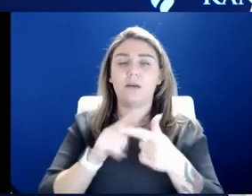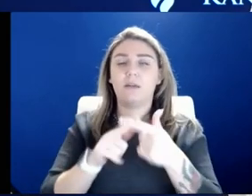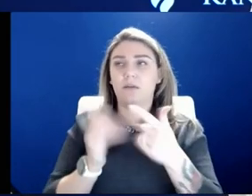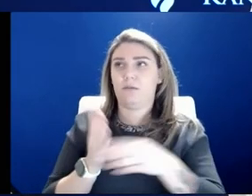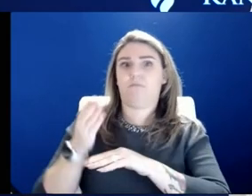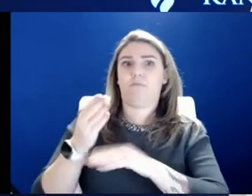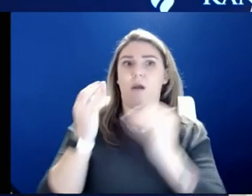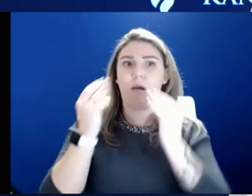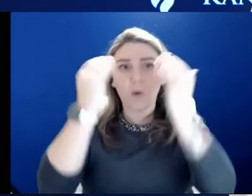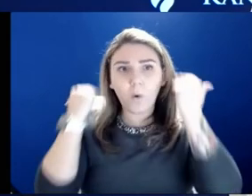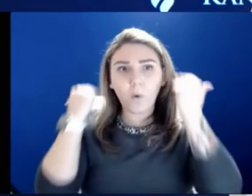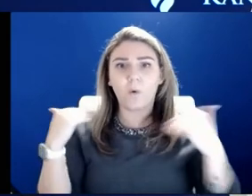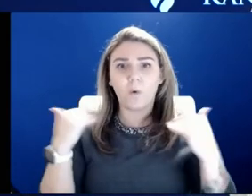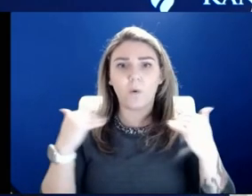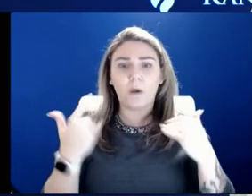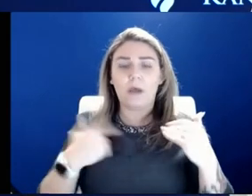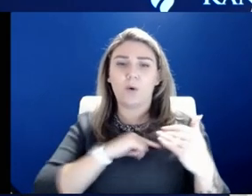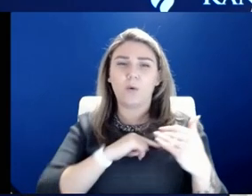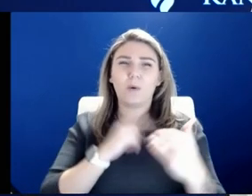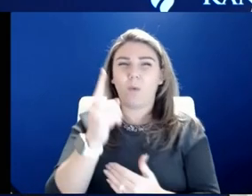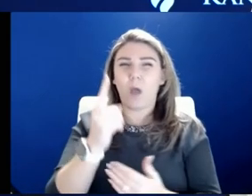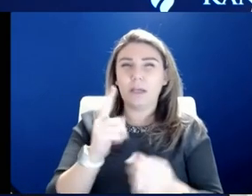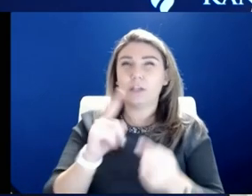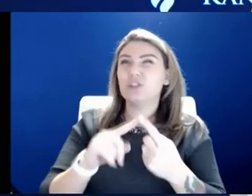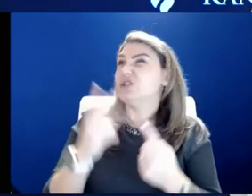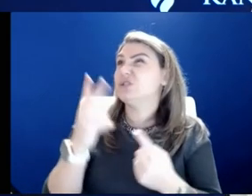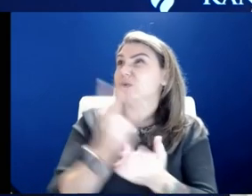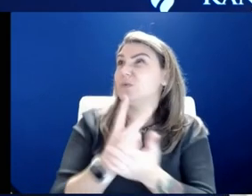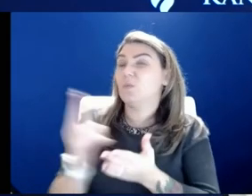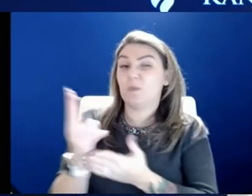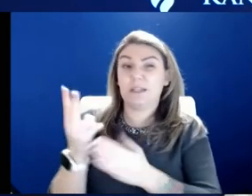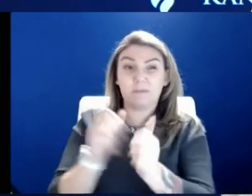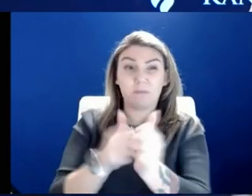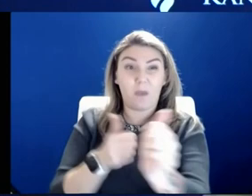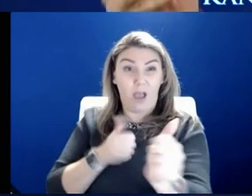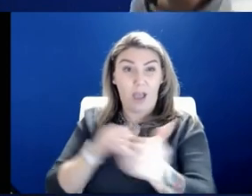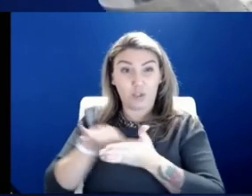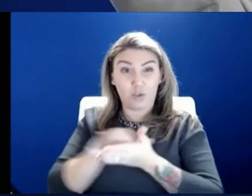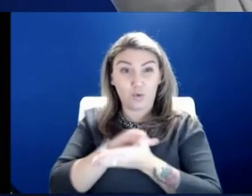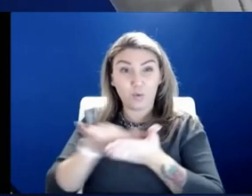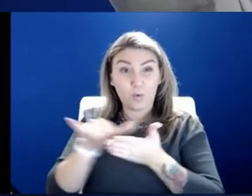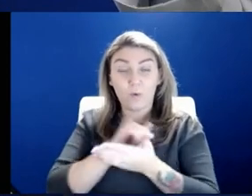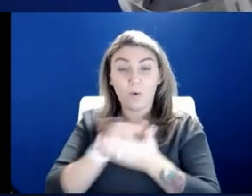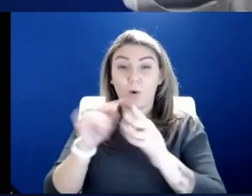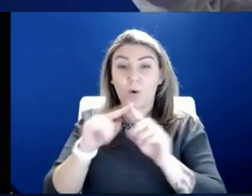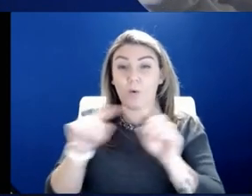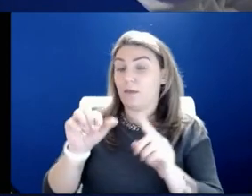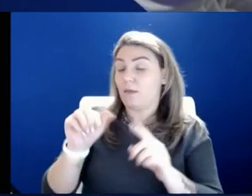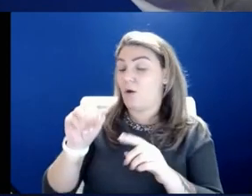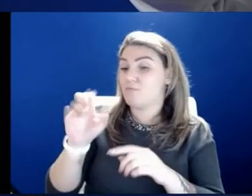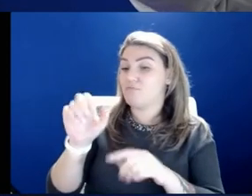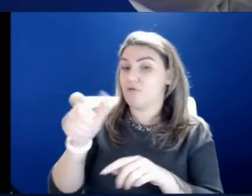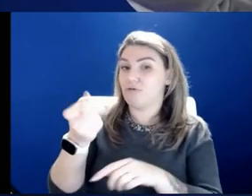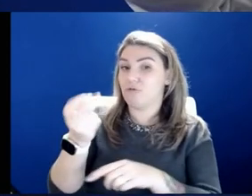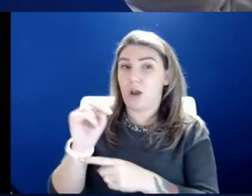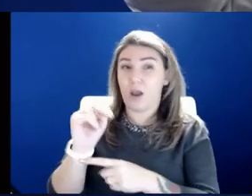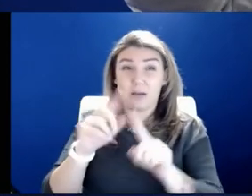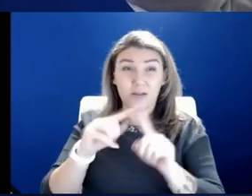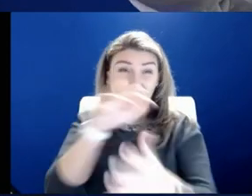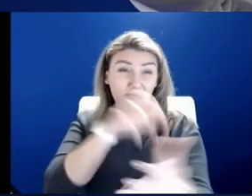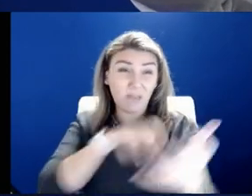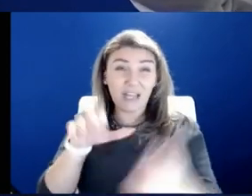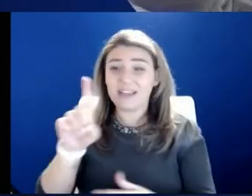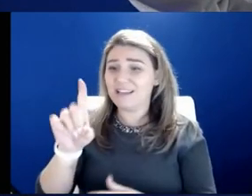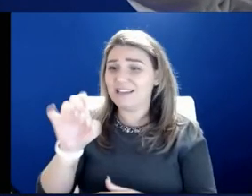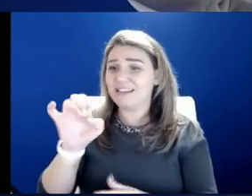We tend to run one to two weeks behind New York right now in the Omicron numbers, but mixed into all that was Delta. So it made our data a little bit harder to